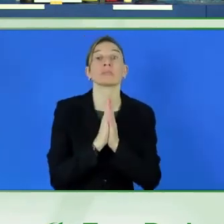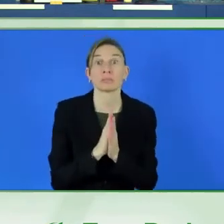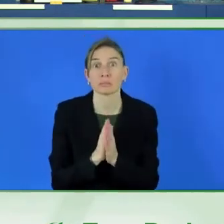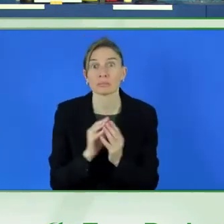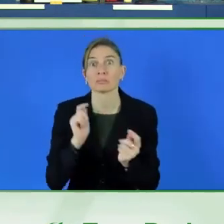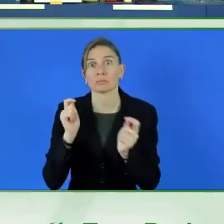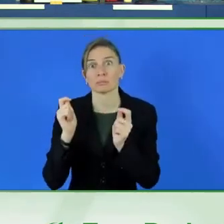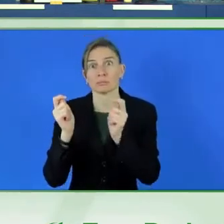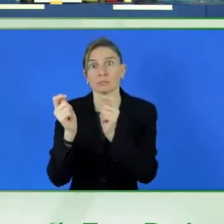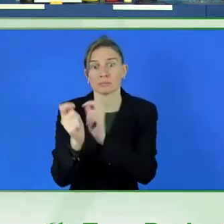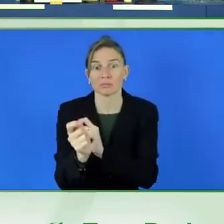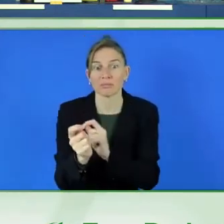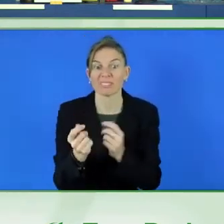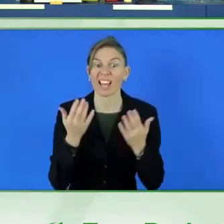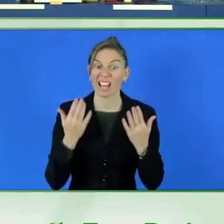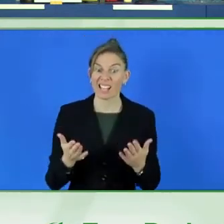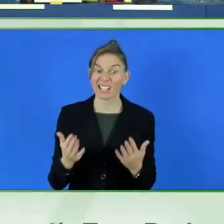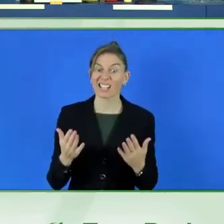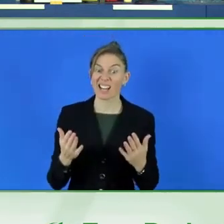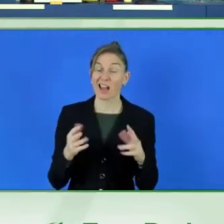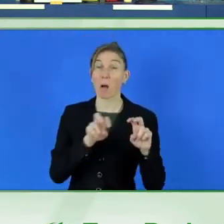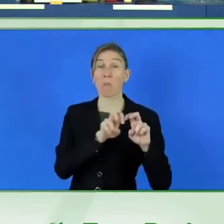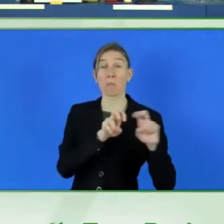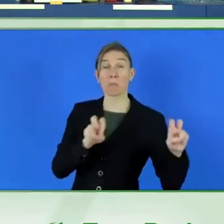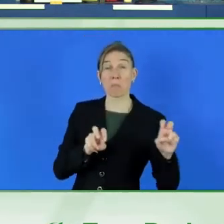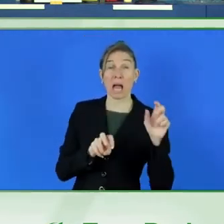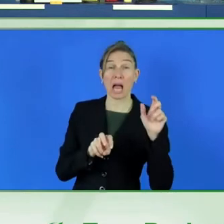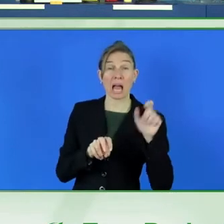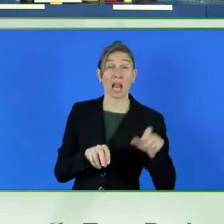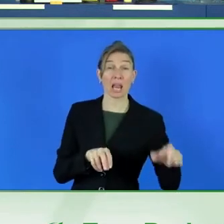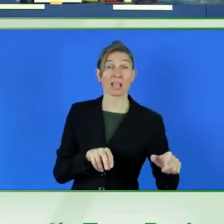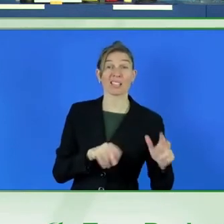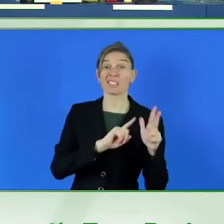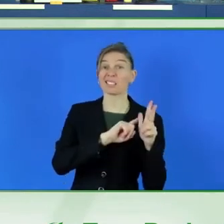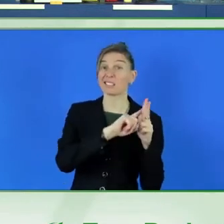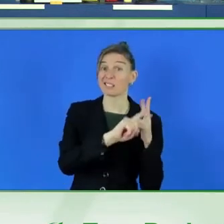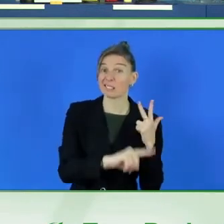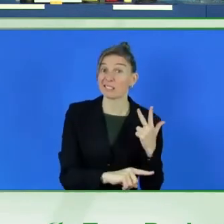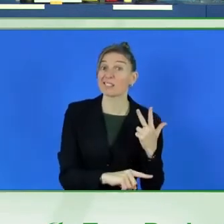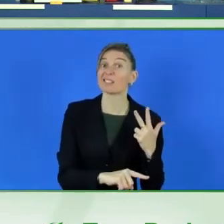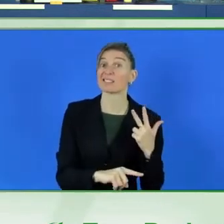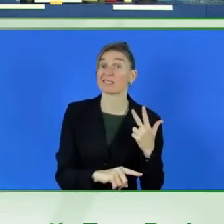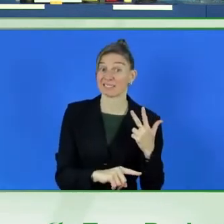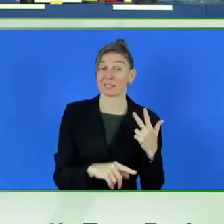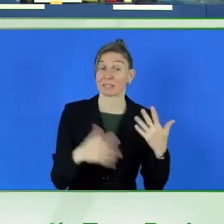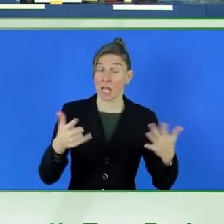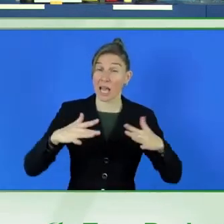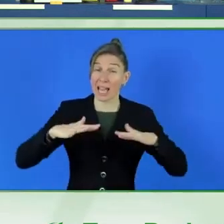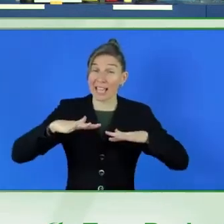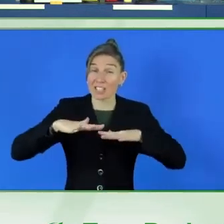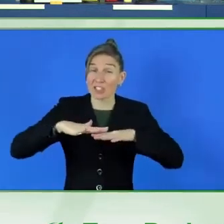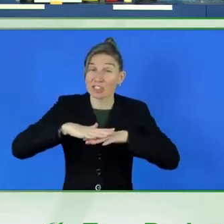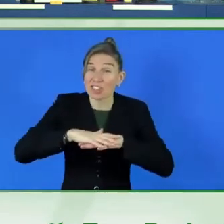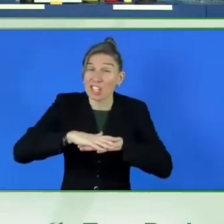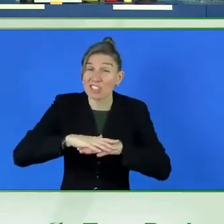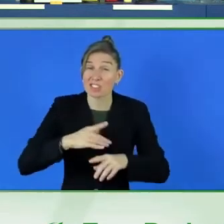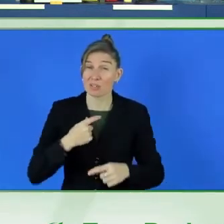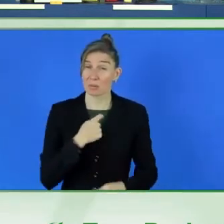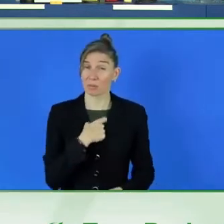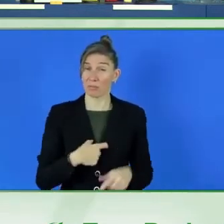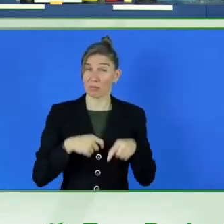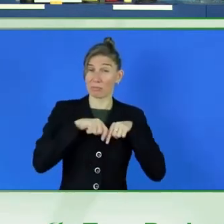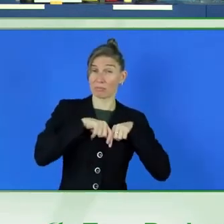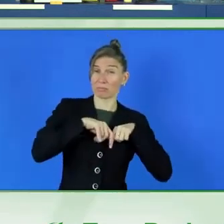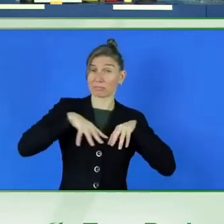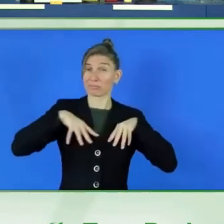each of our panelists how important intersectionality is. And I really believe